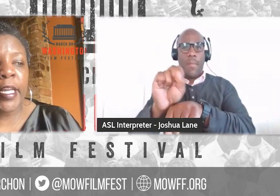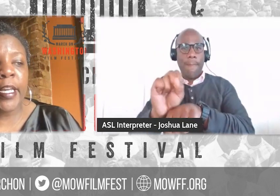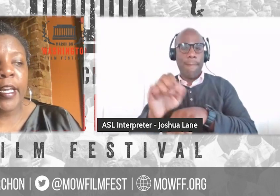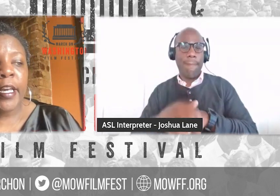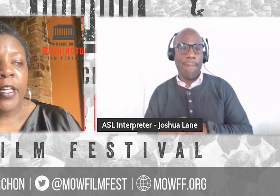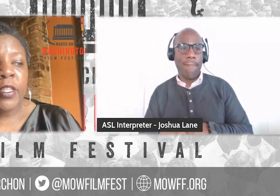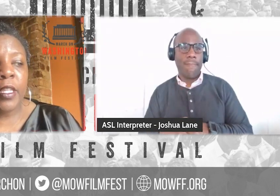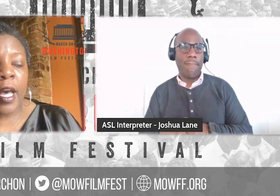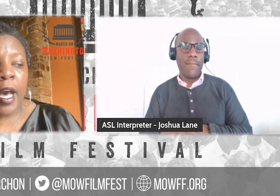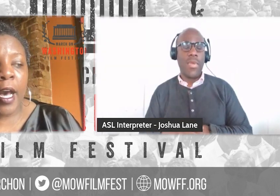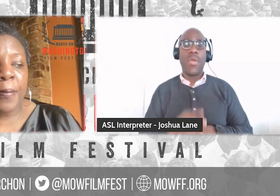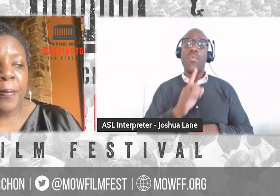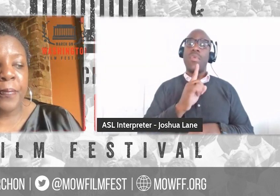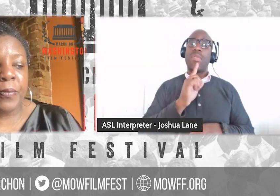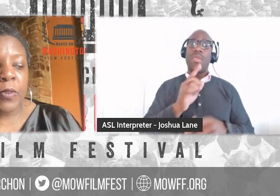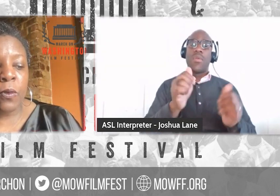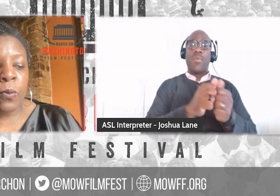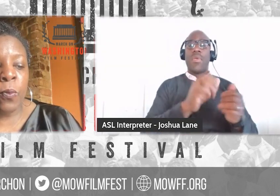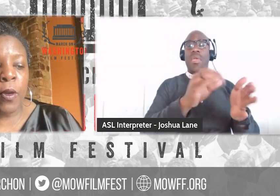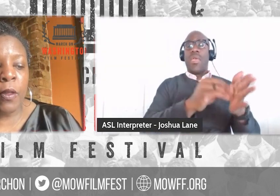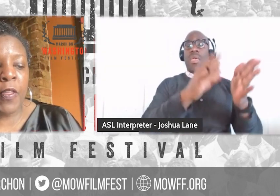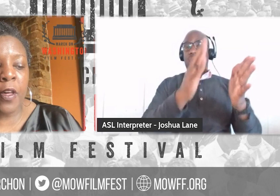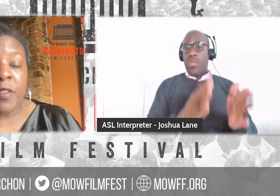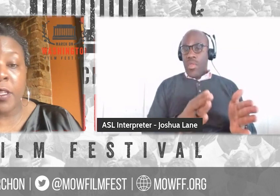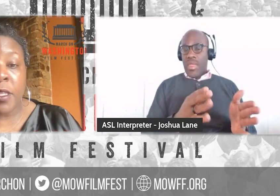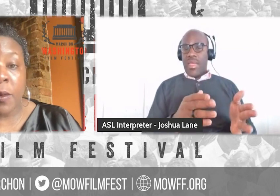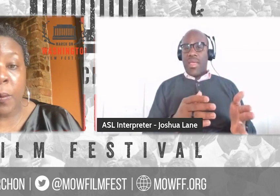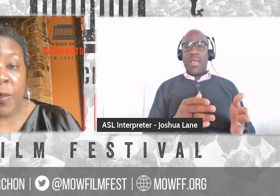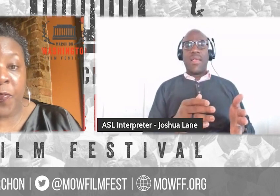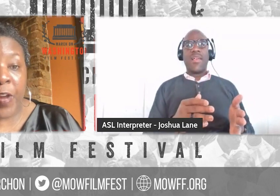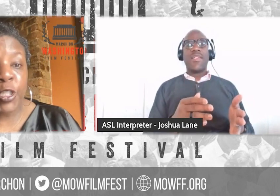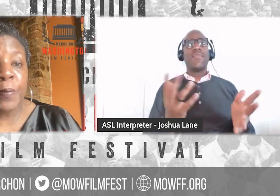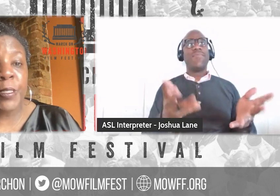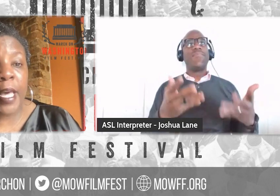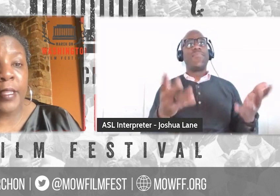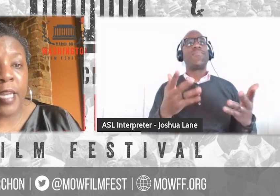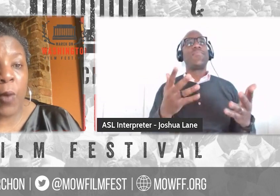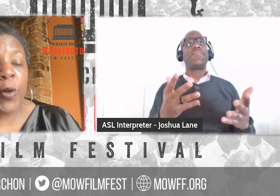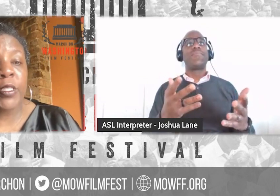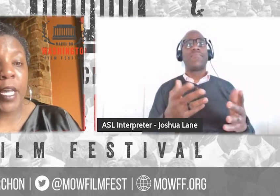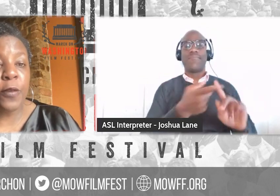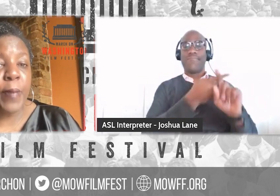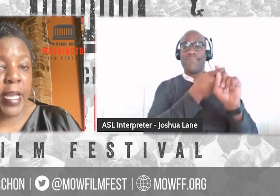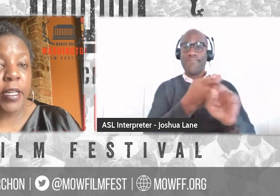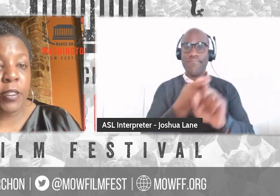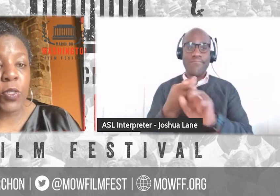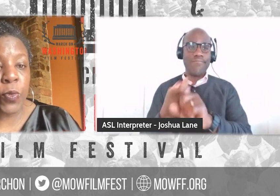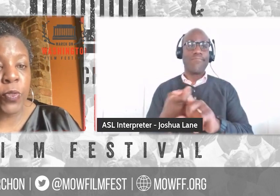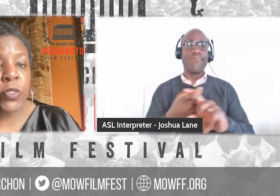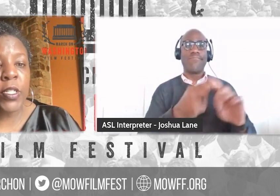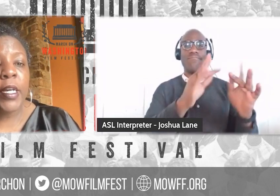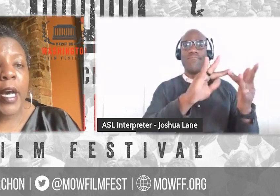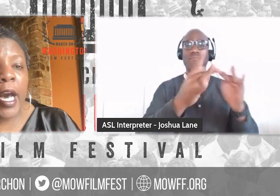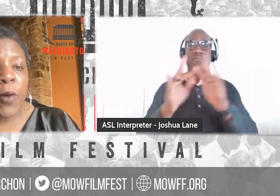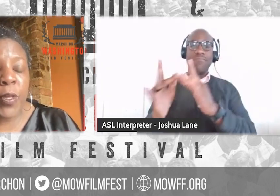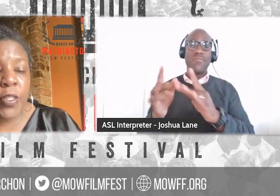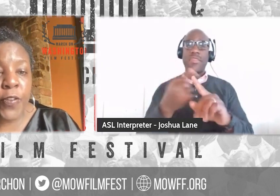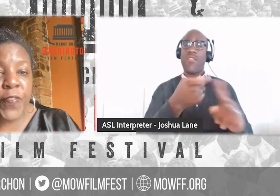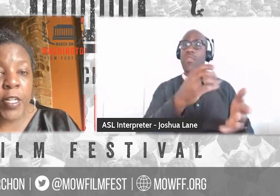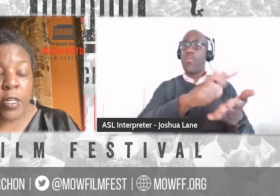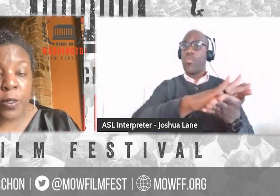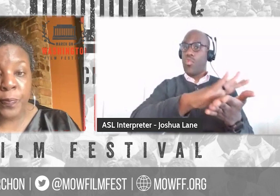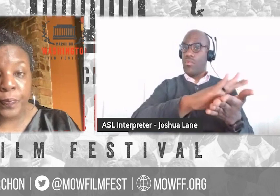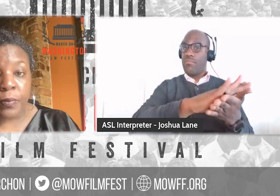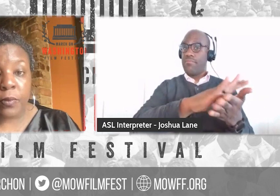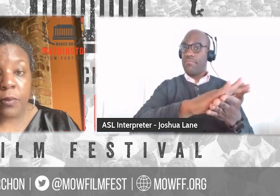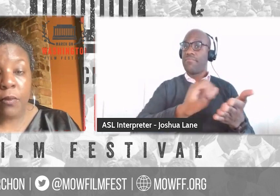really, um, the, the, the, the friendships and the networks that you make in school, uh, with